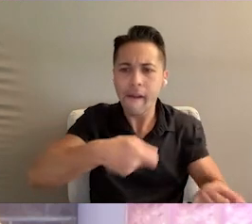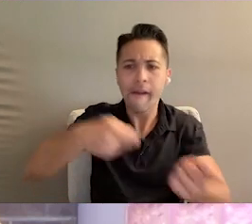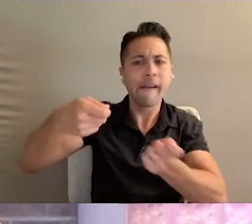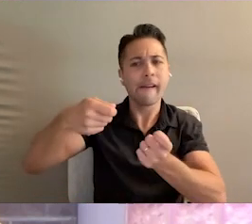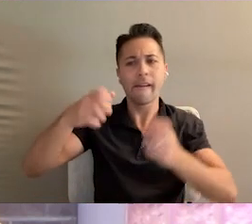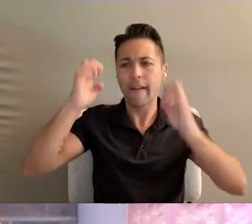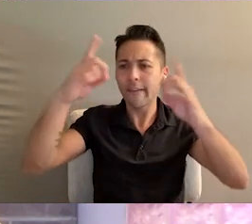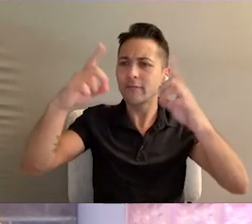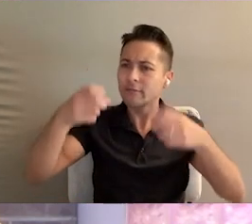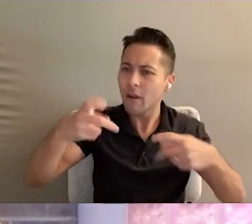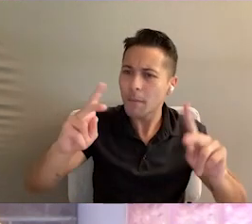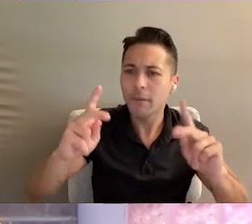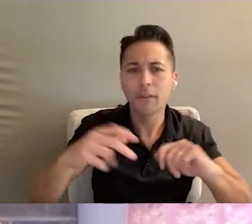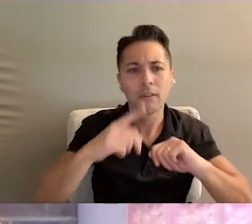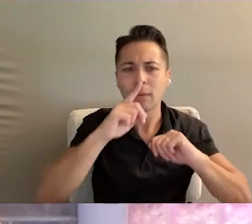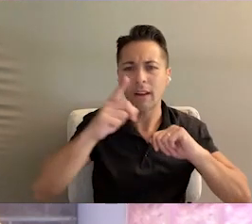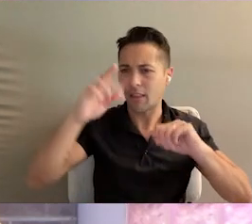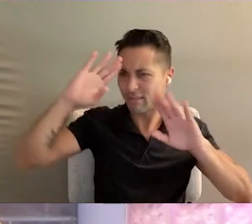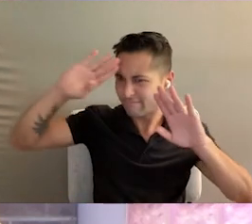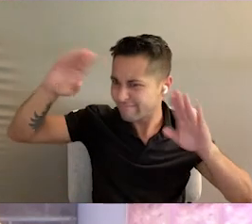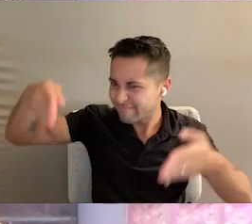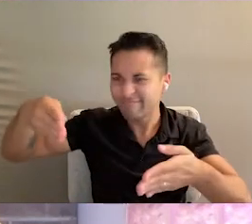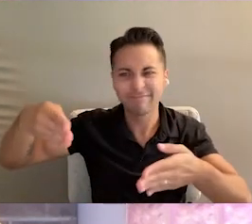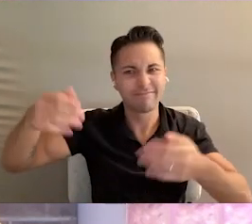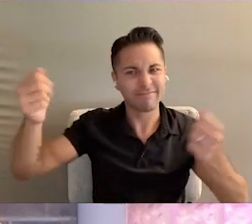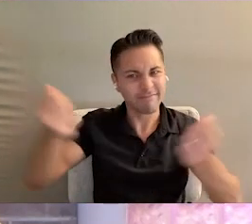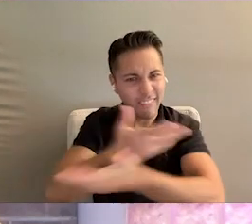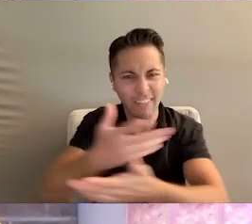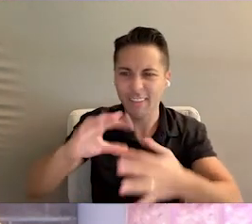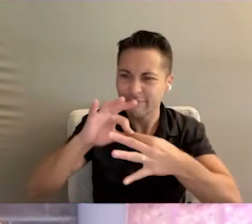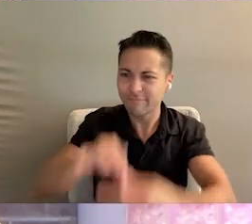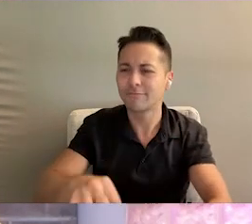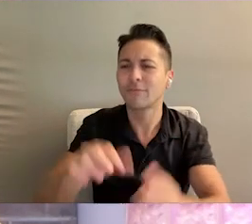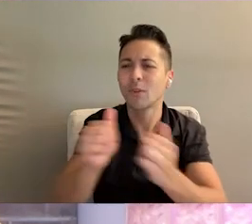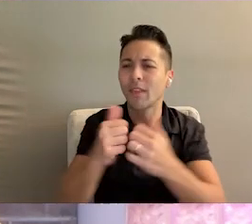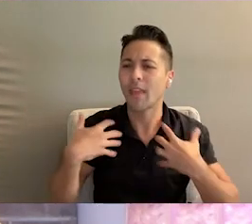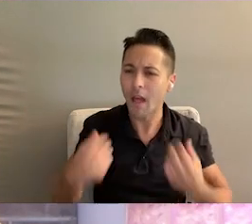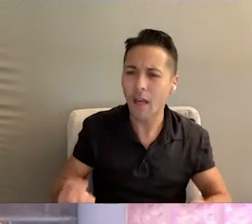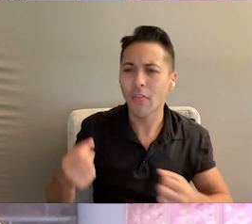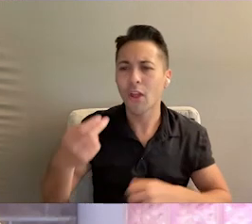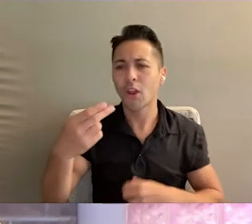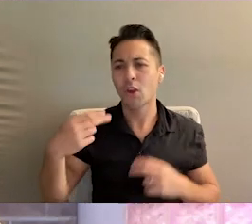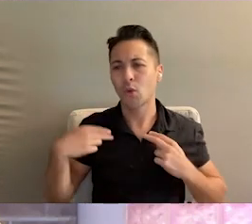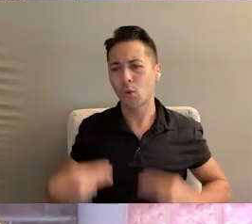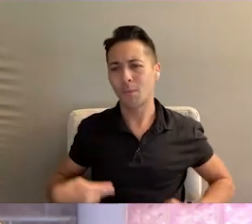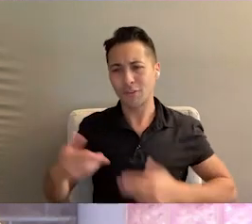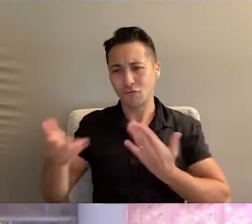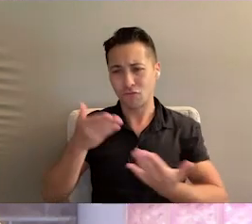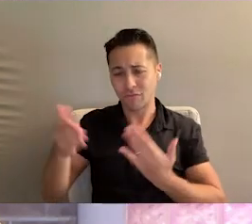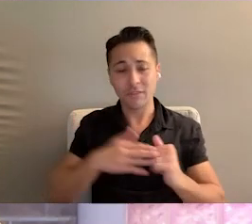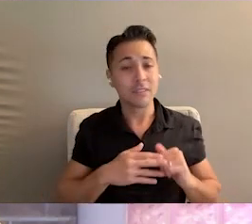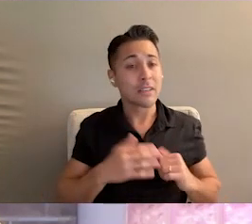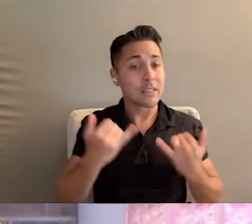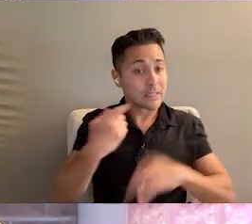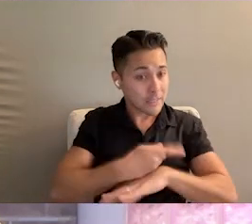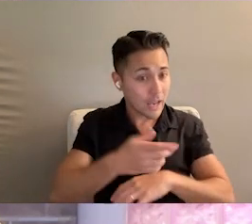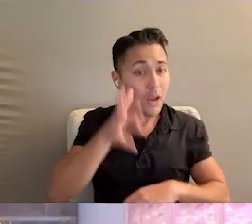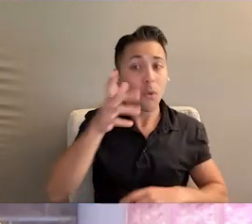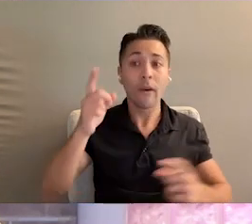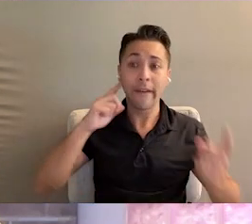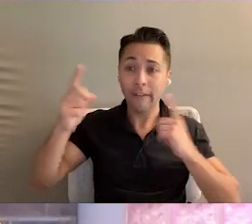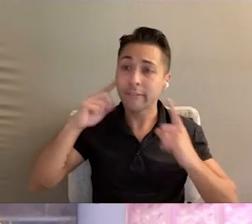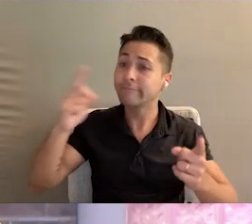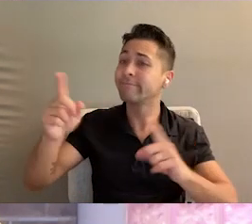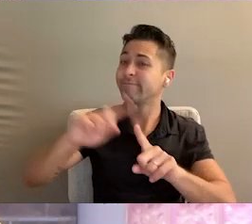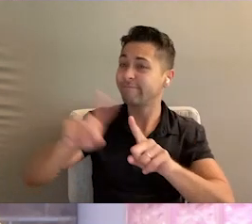opportunities, and colliding that with all things health and human services. During our time together today, you're going to hear from multiple team members